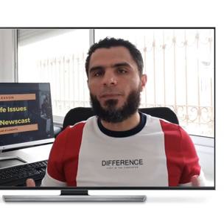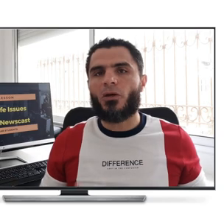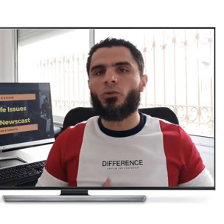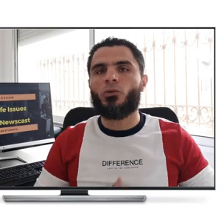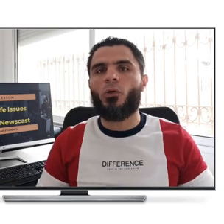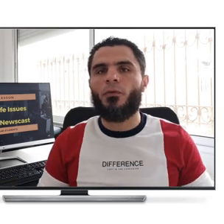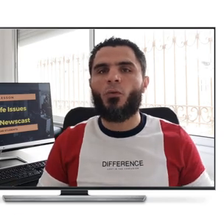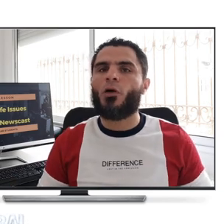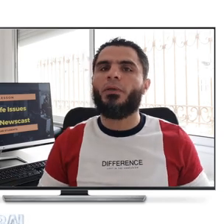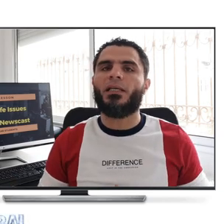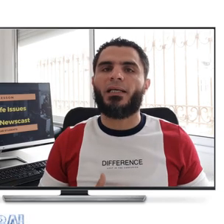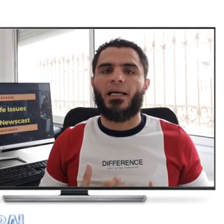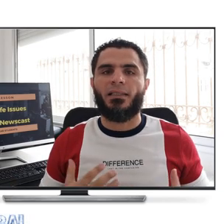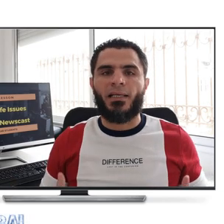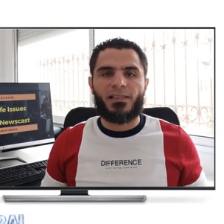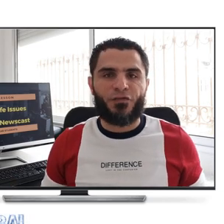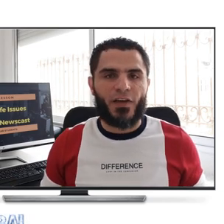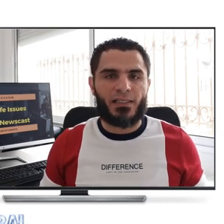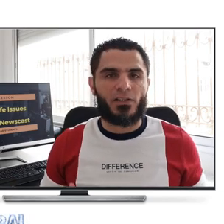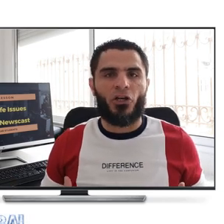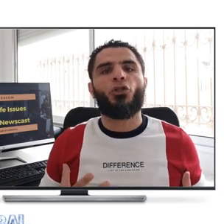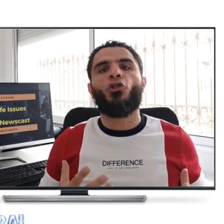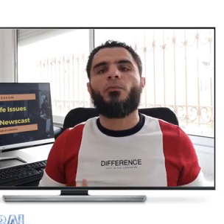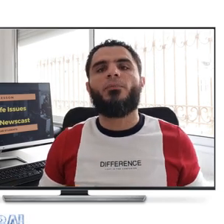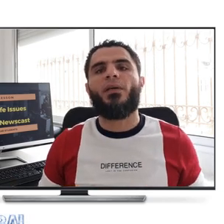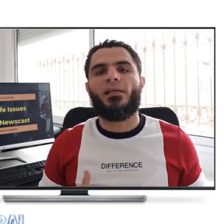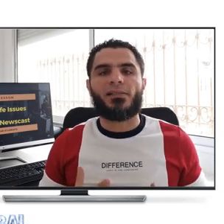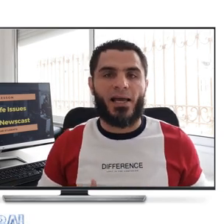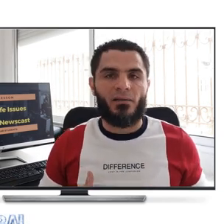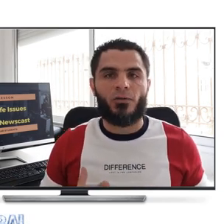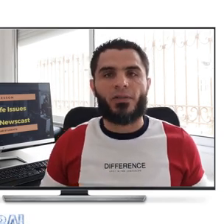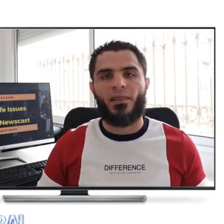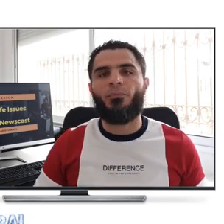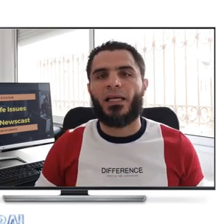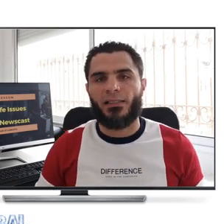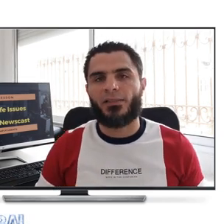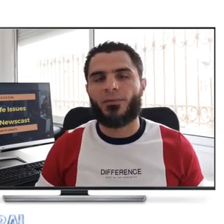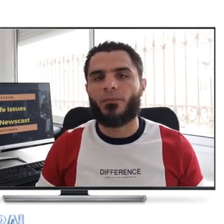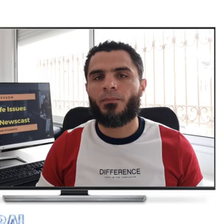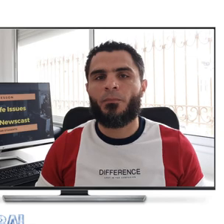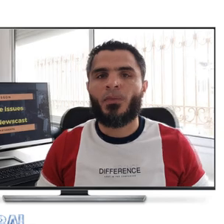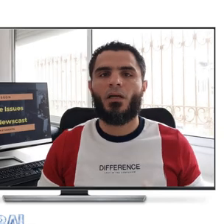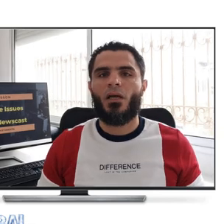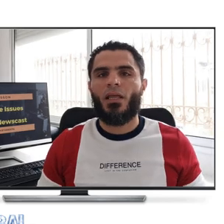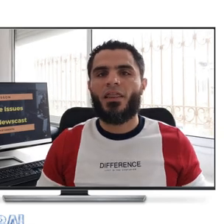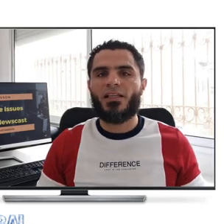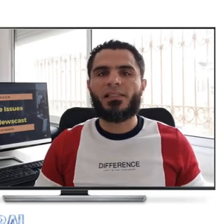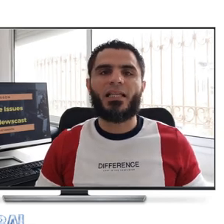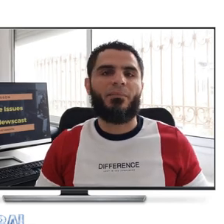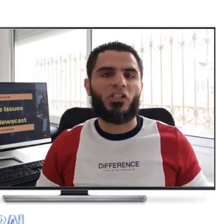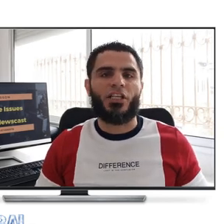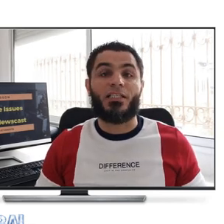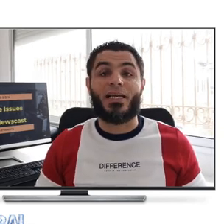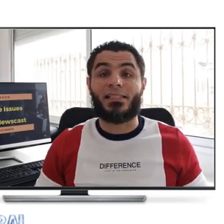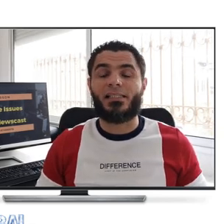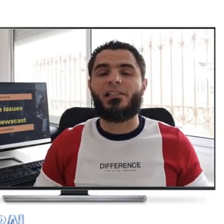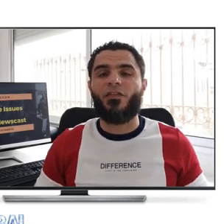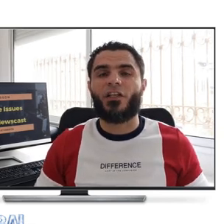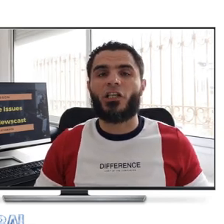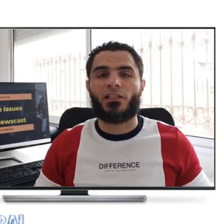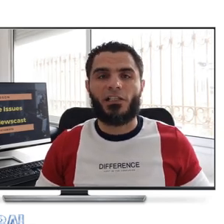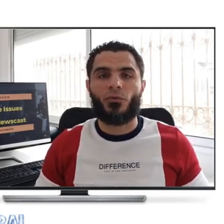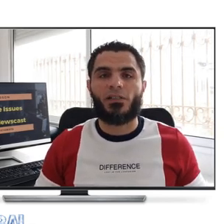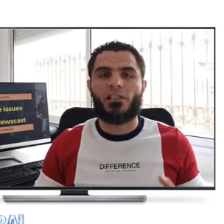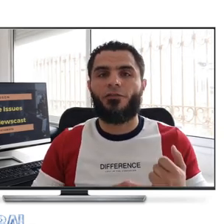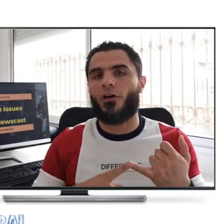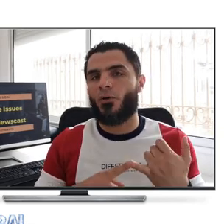We talked about global warming and its effects on human beings, animals, and the planet. This climate change has its